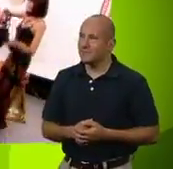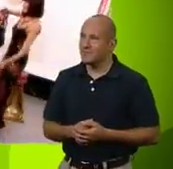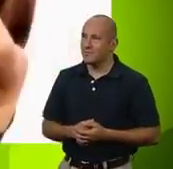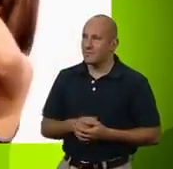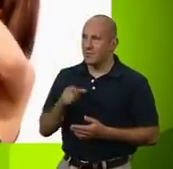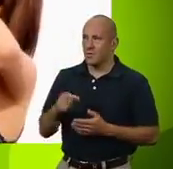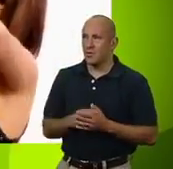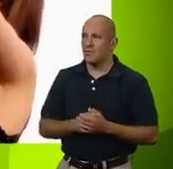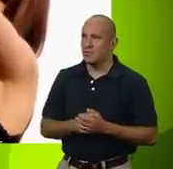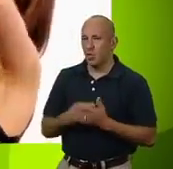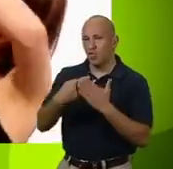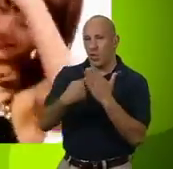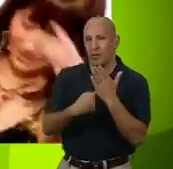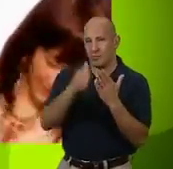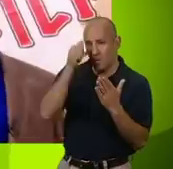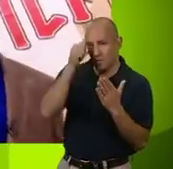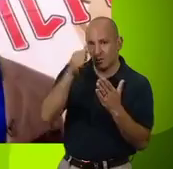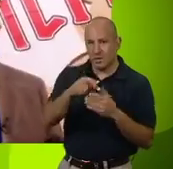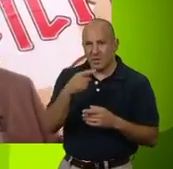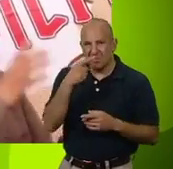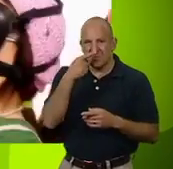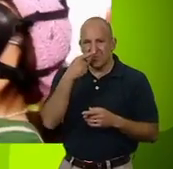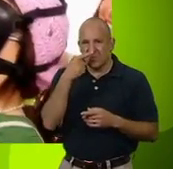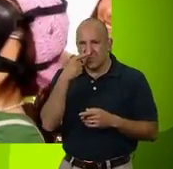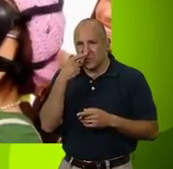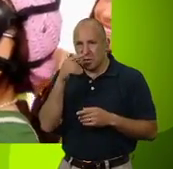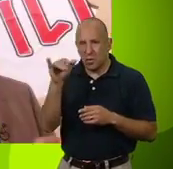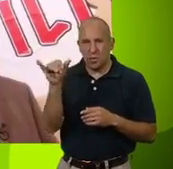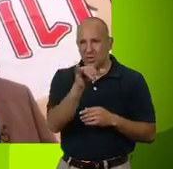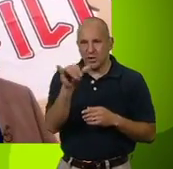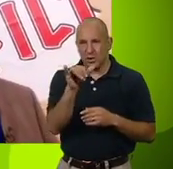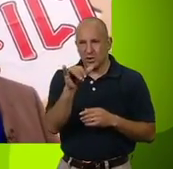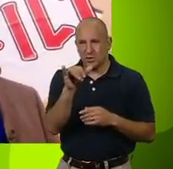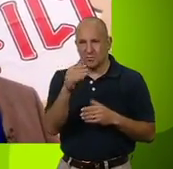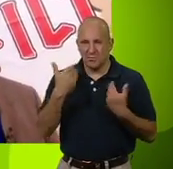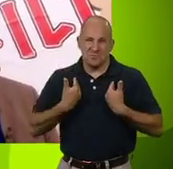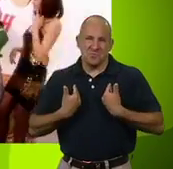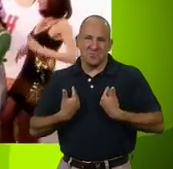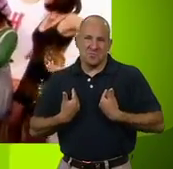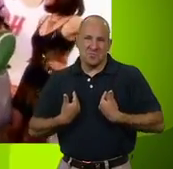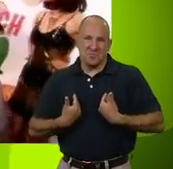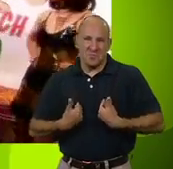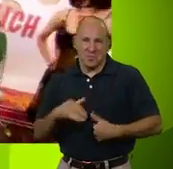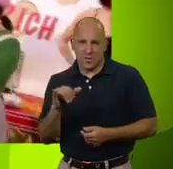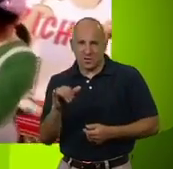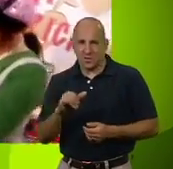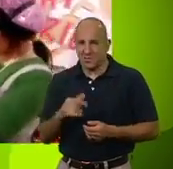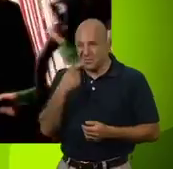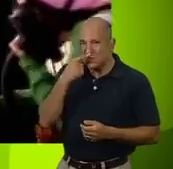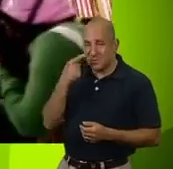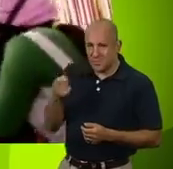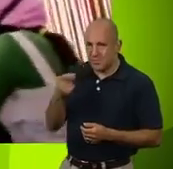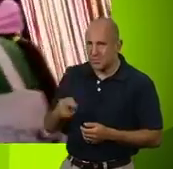Now, you know the rules. Sniff our stinkers and work out which one is the millionaire. Okay. Get sniffing.